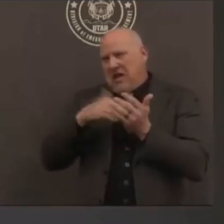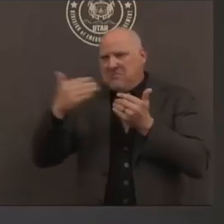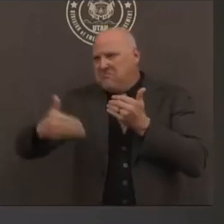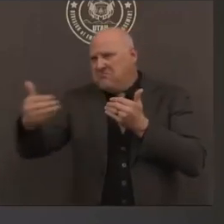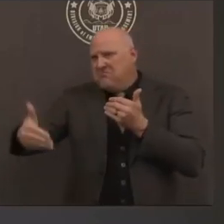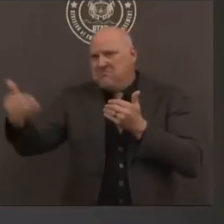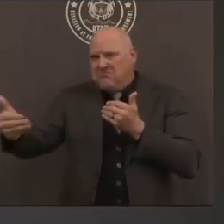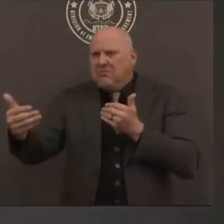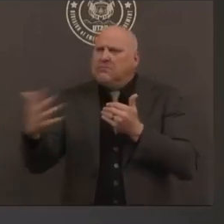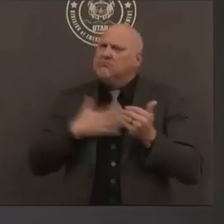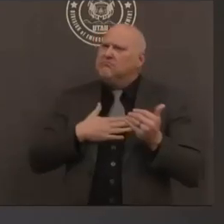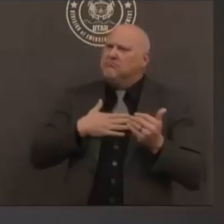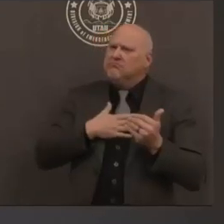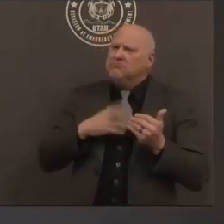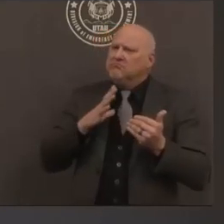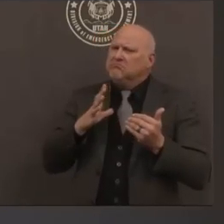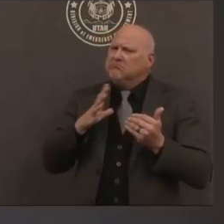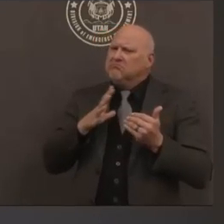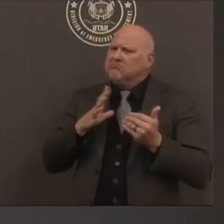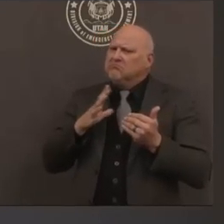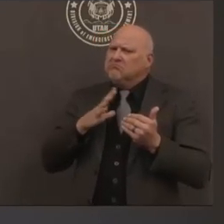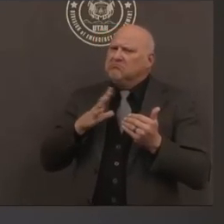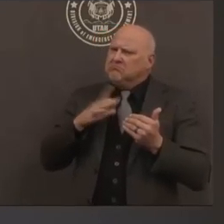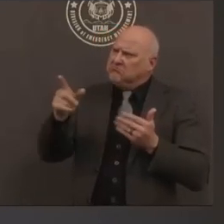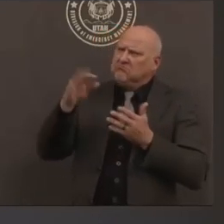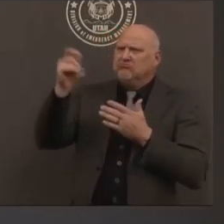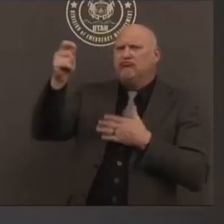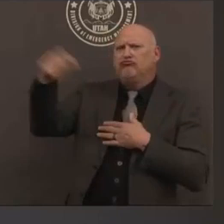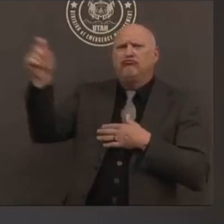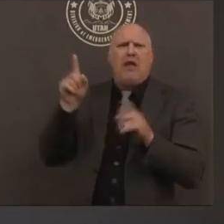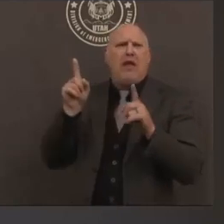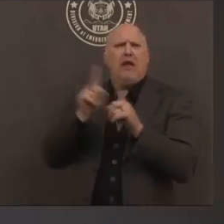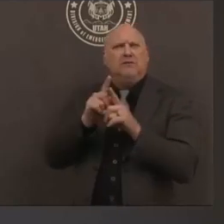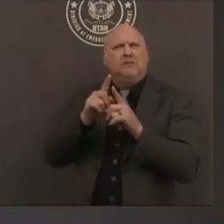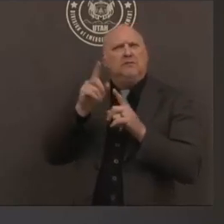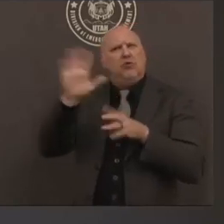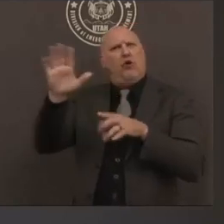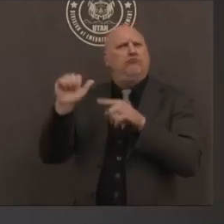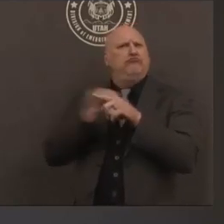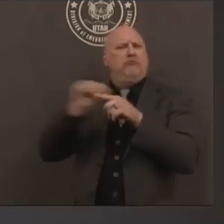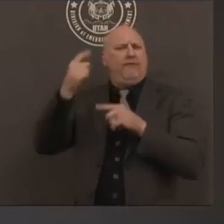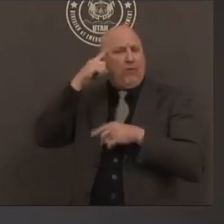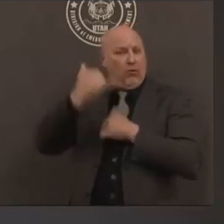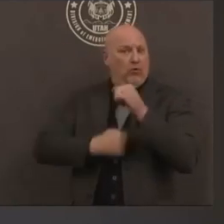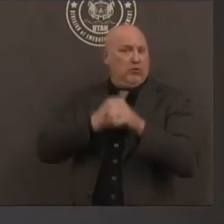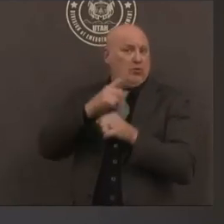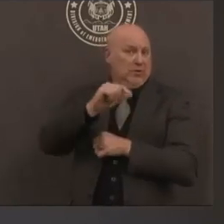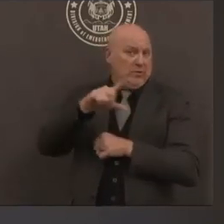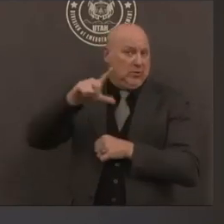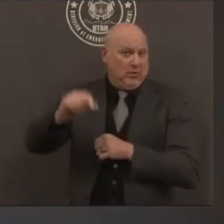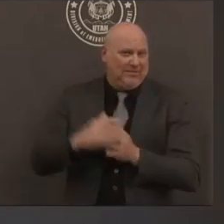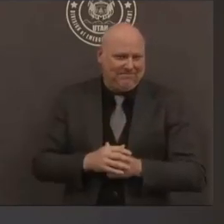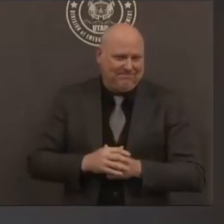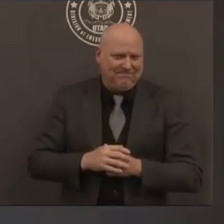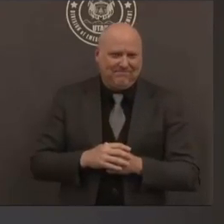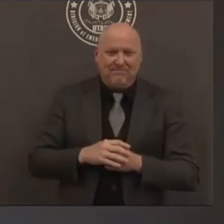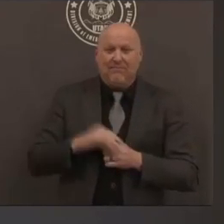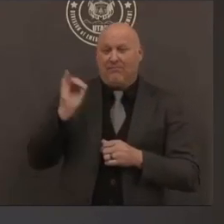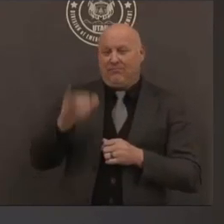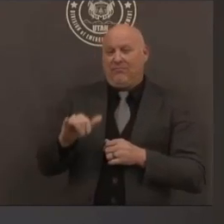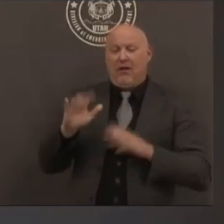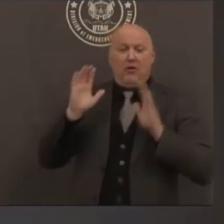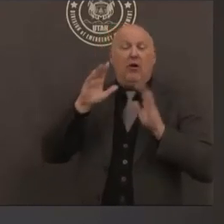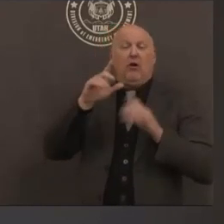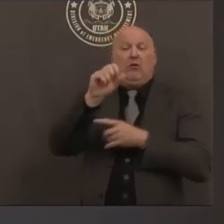welcome to do that and still be counted for 2020 so if you were to go to shakeout.org slash utah our utah shakeout website